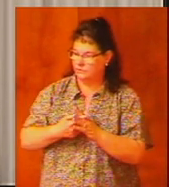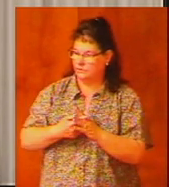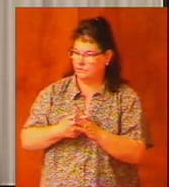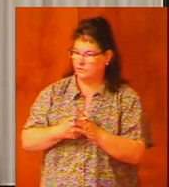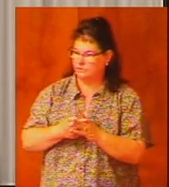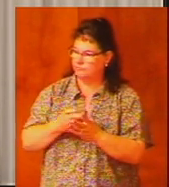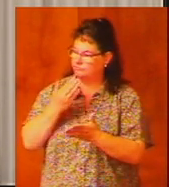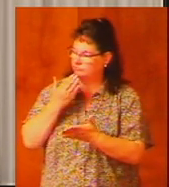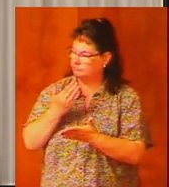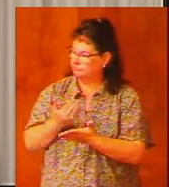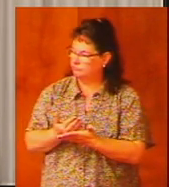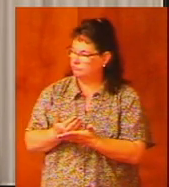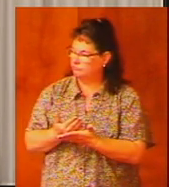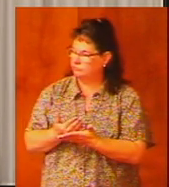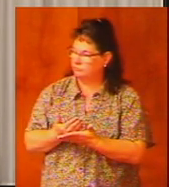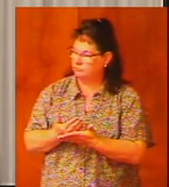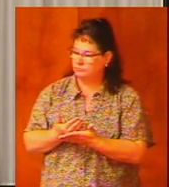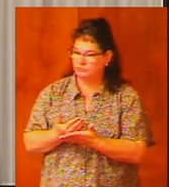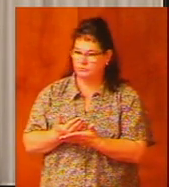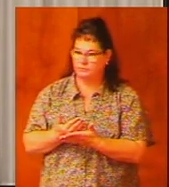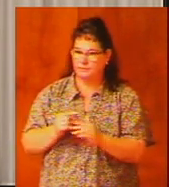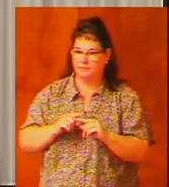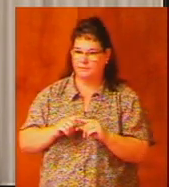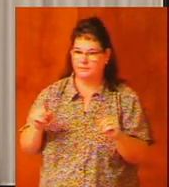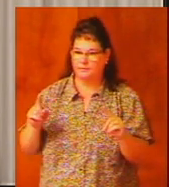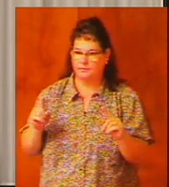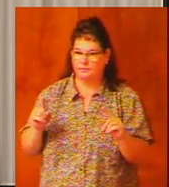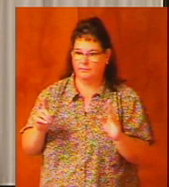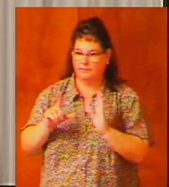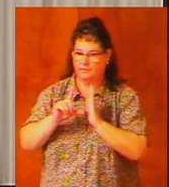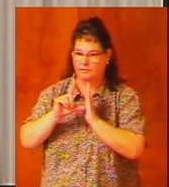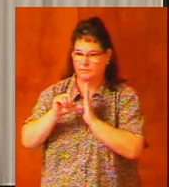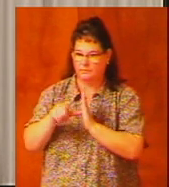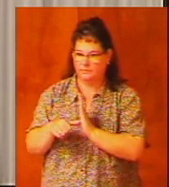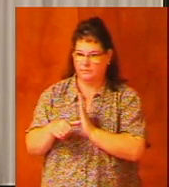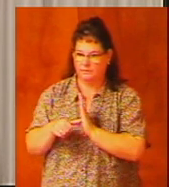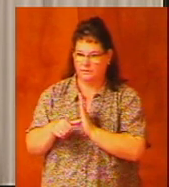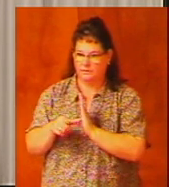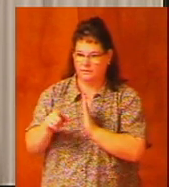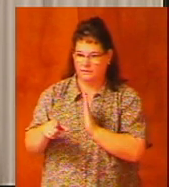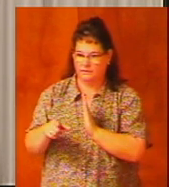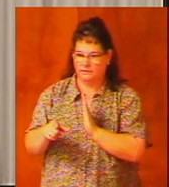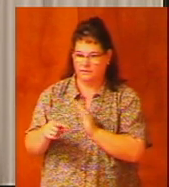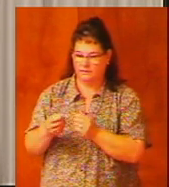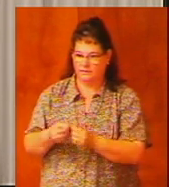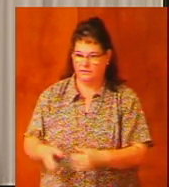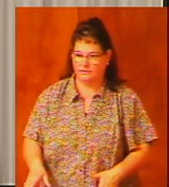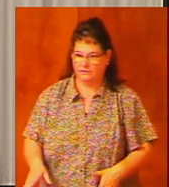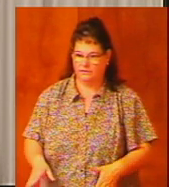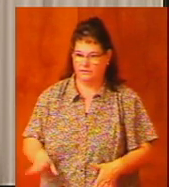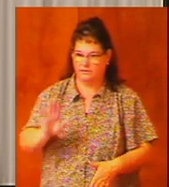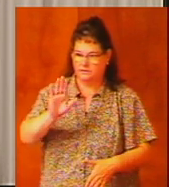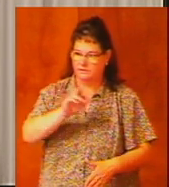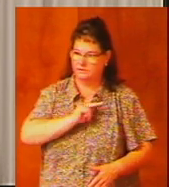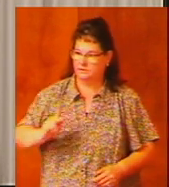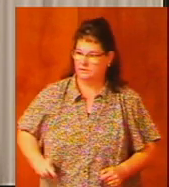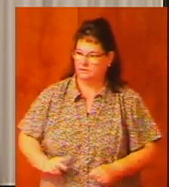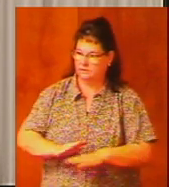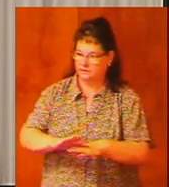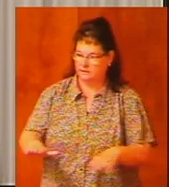well. But eventually, he wound up losing his kingdom